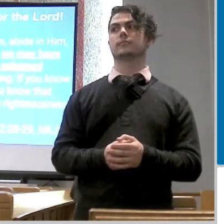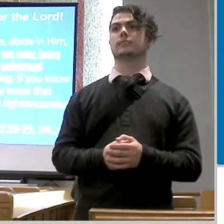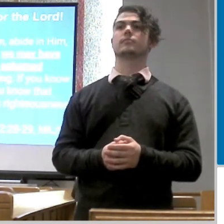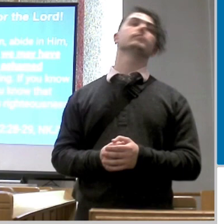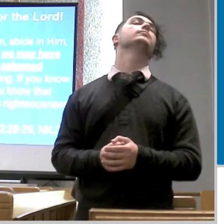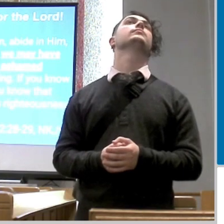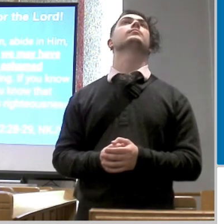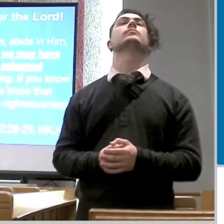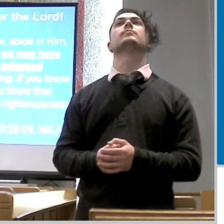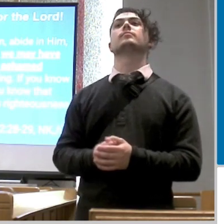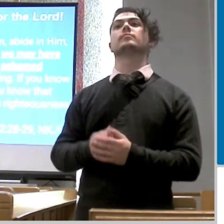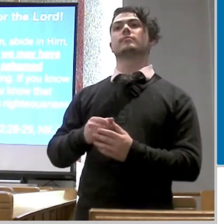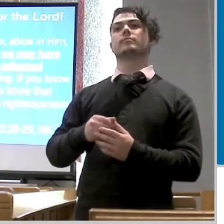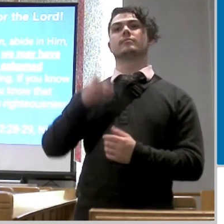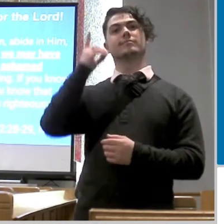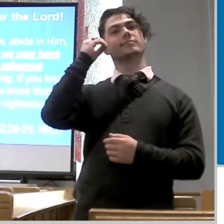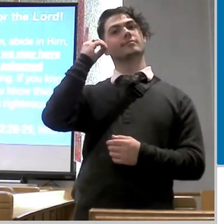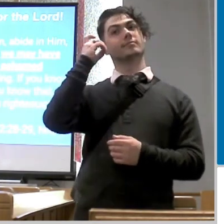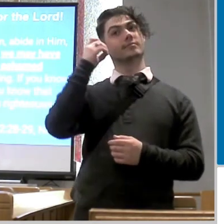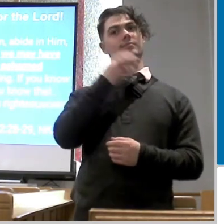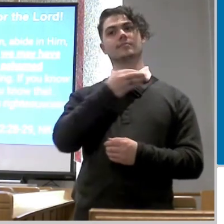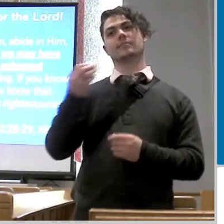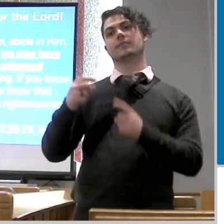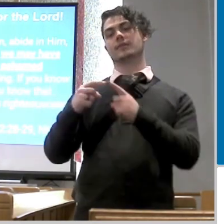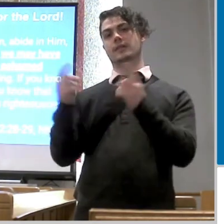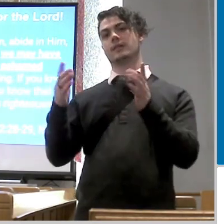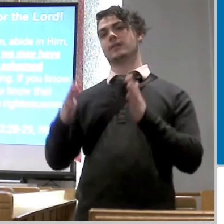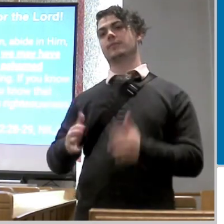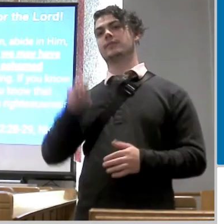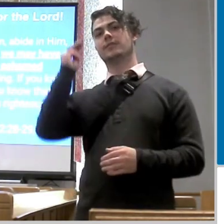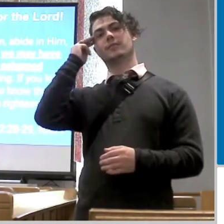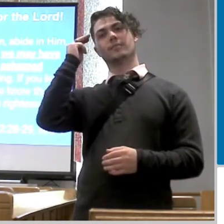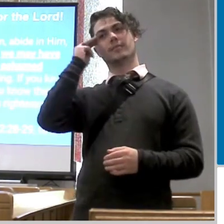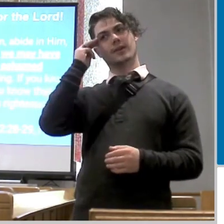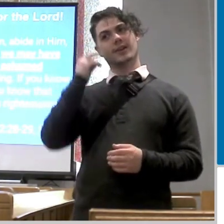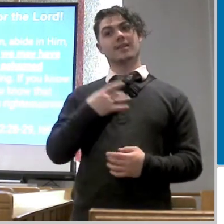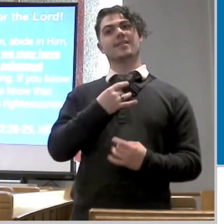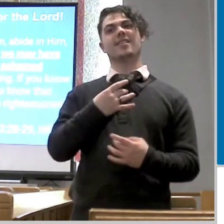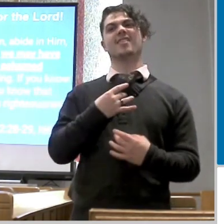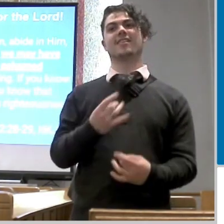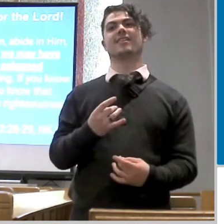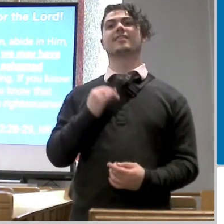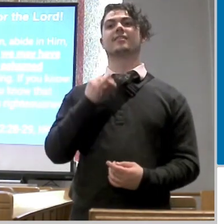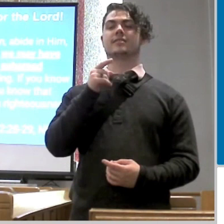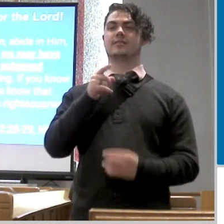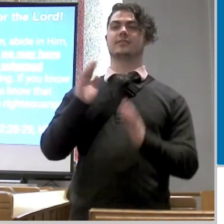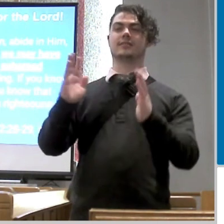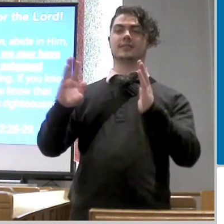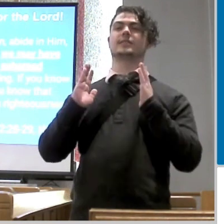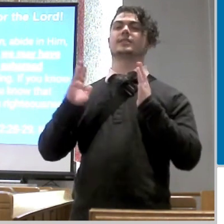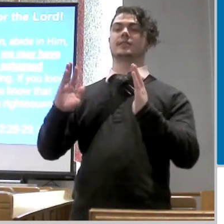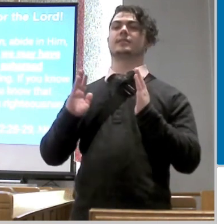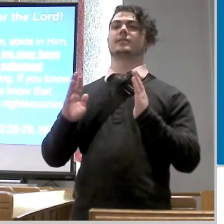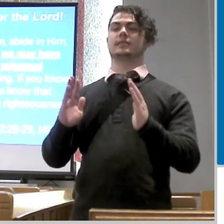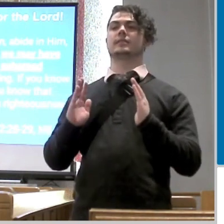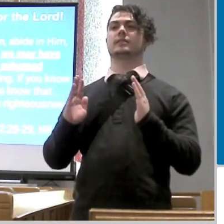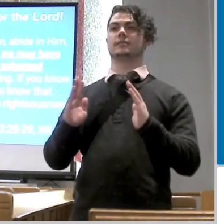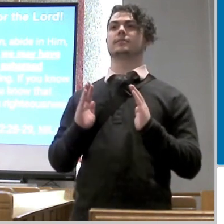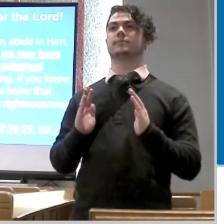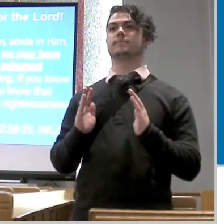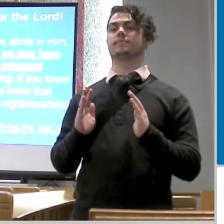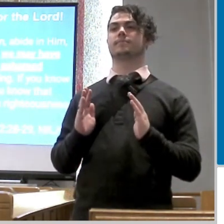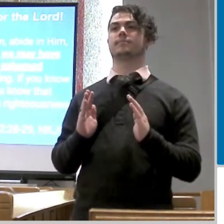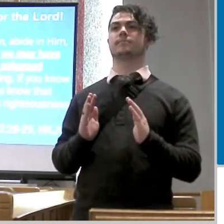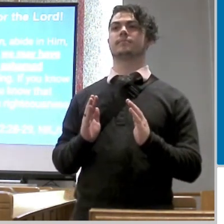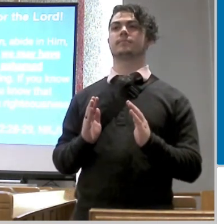environment for enemies of the mind because i'm focused too much on myself what i need to be